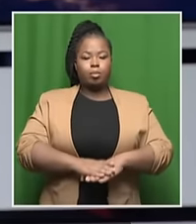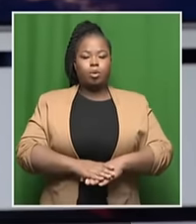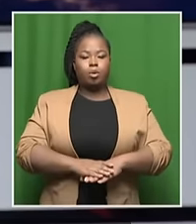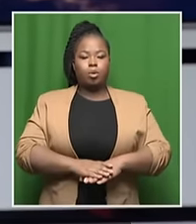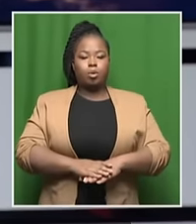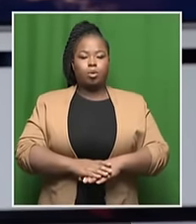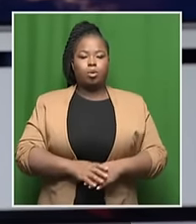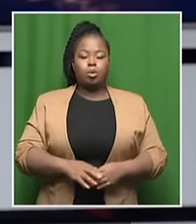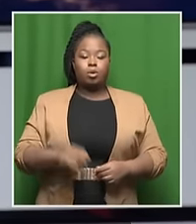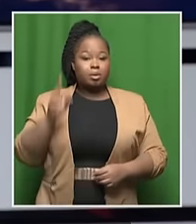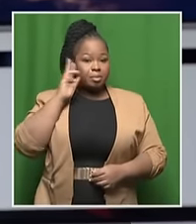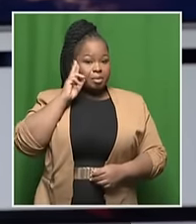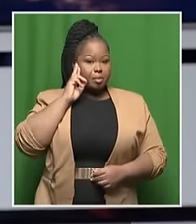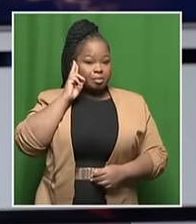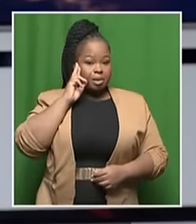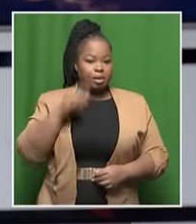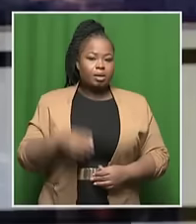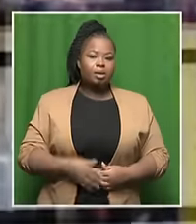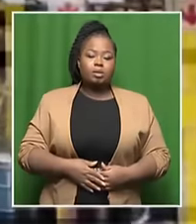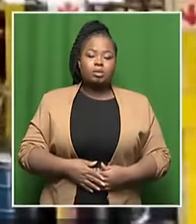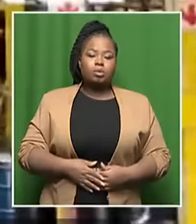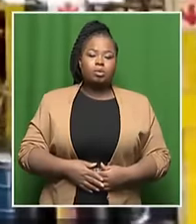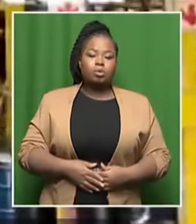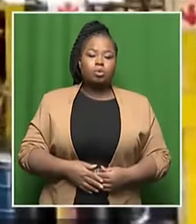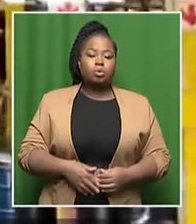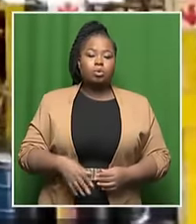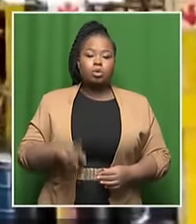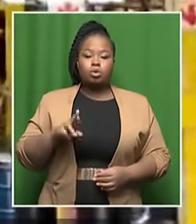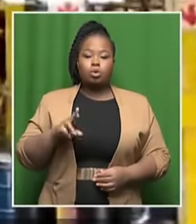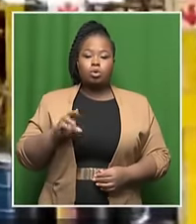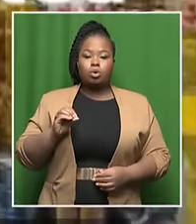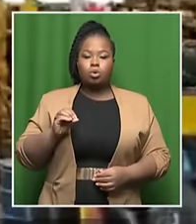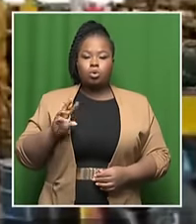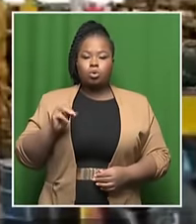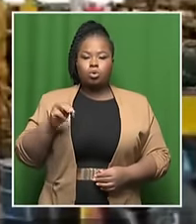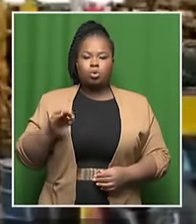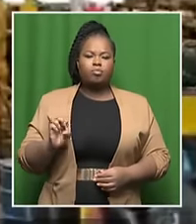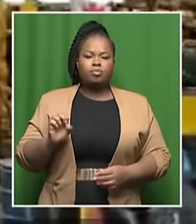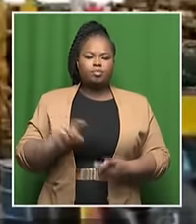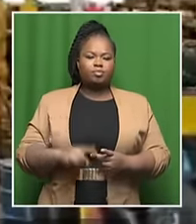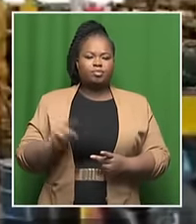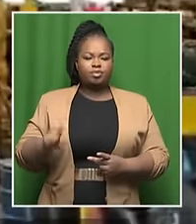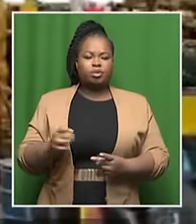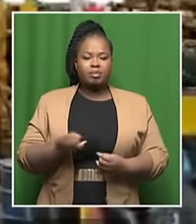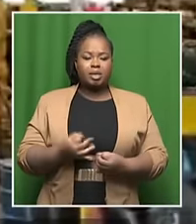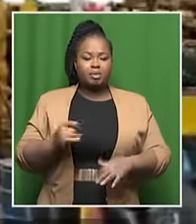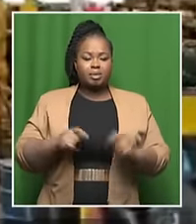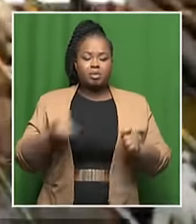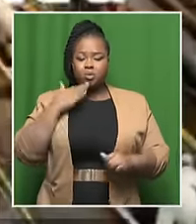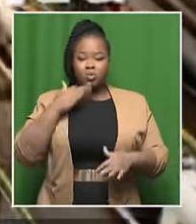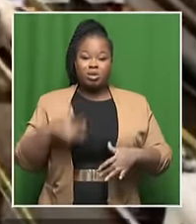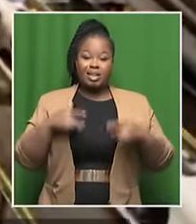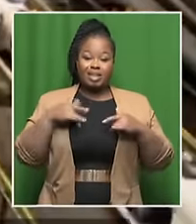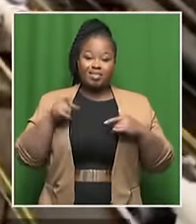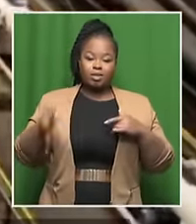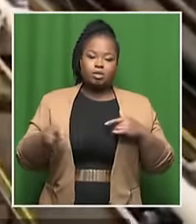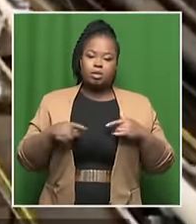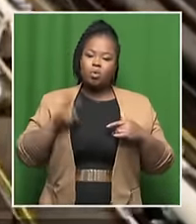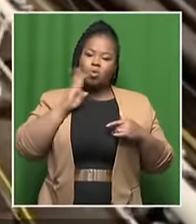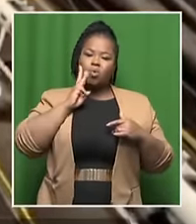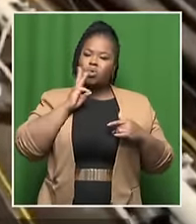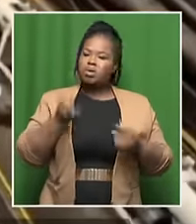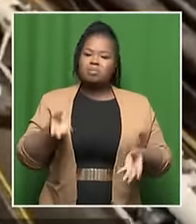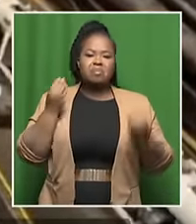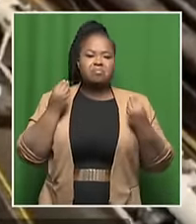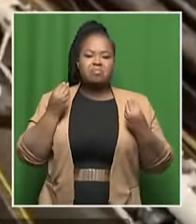Remember, Rome was home to a million citizens 2,000 years ago because they had the aqueducts and aqueducts were working. Fresh water was coming